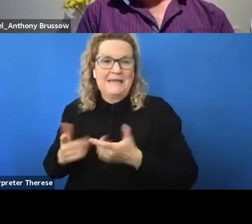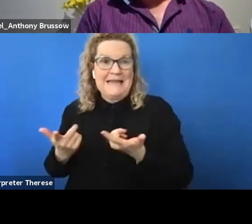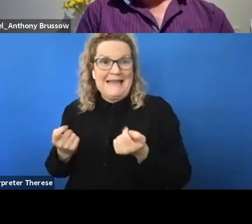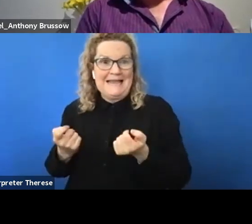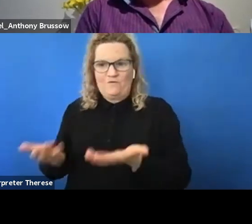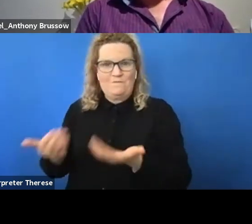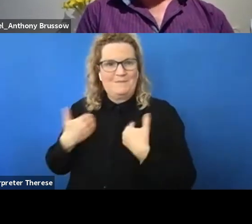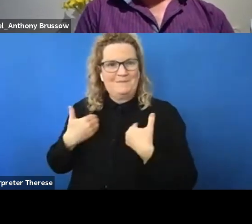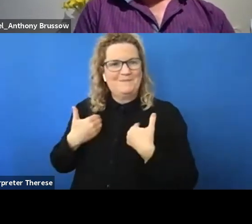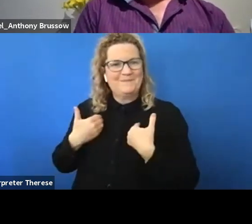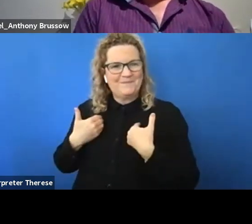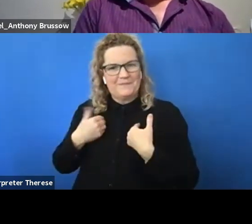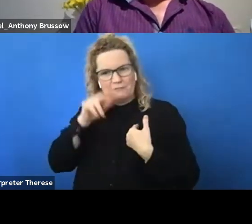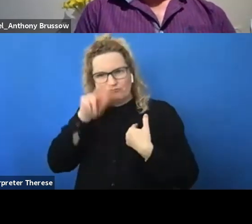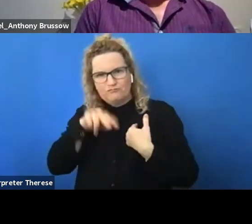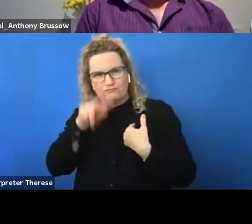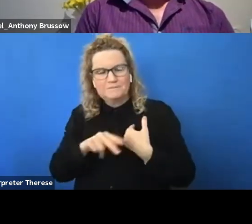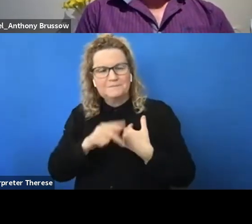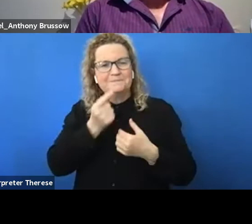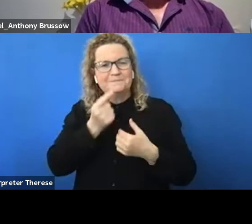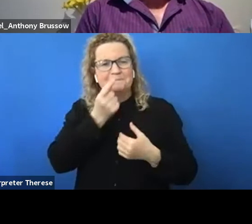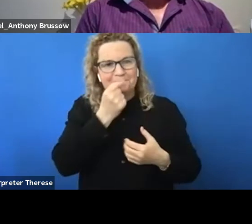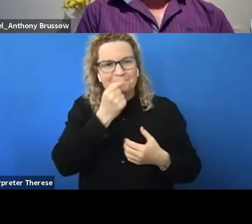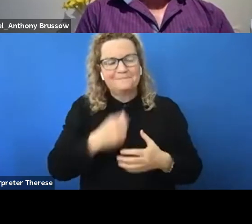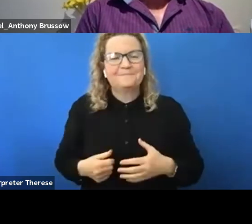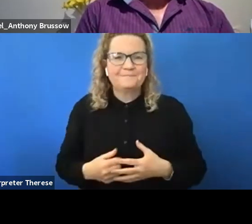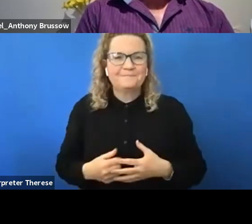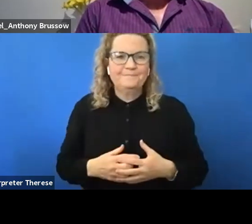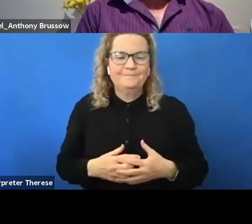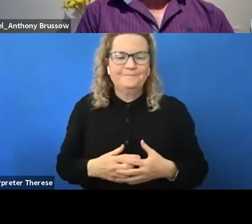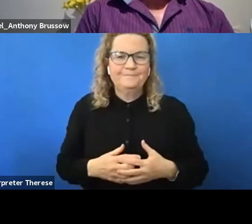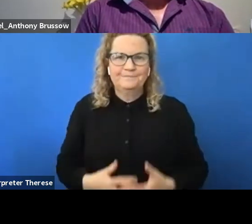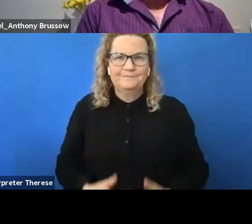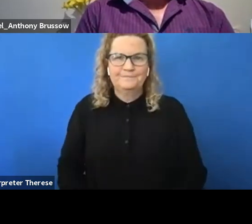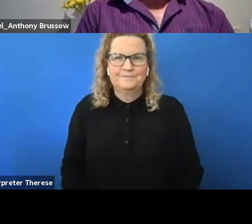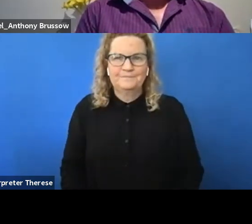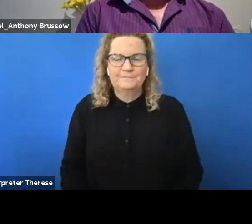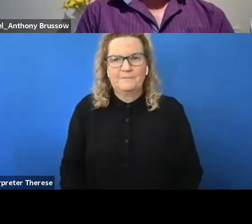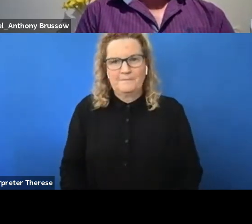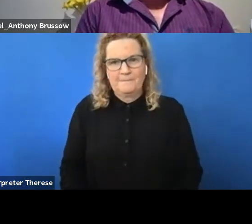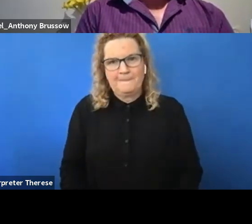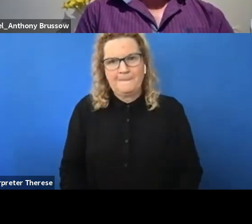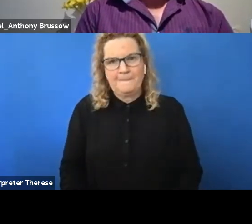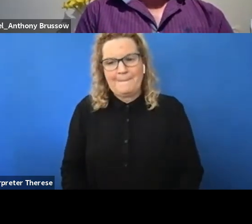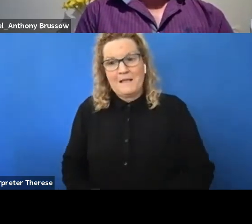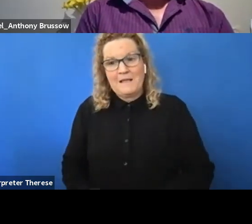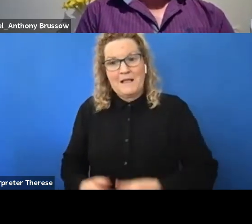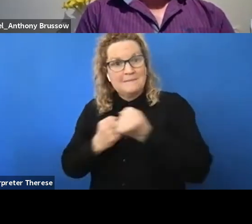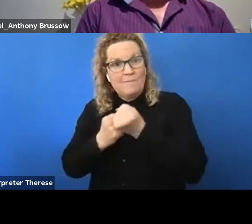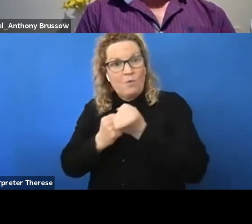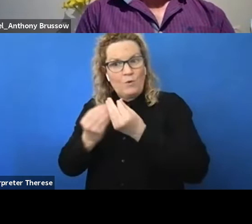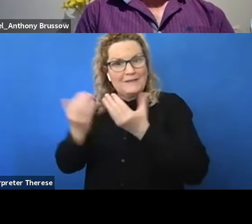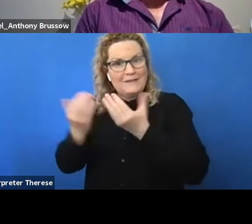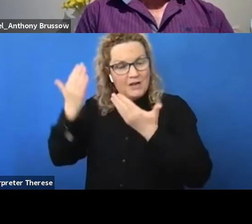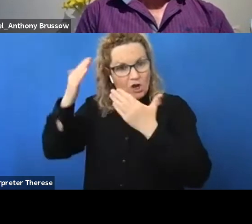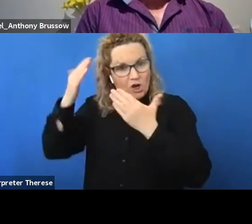manage. The support in the support in coaching and stuff. While